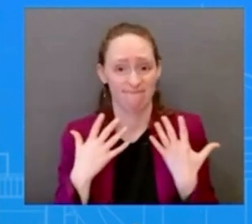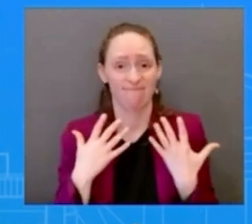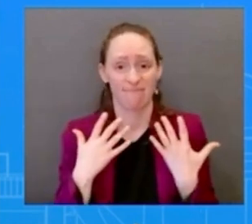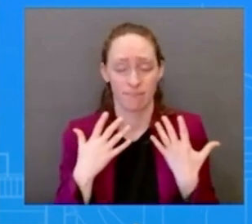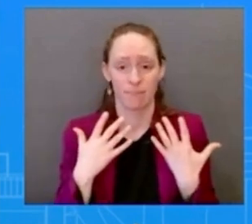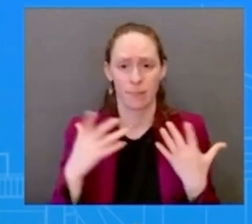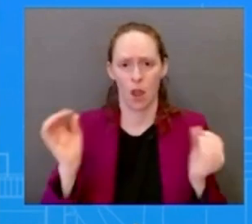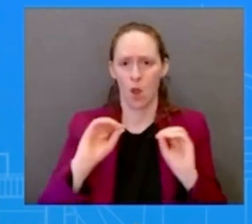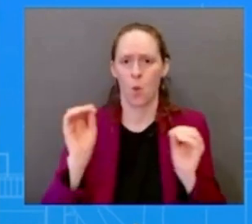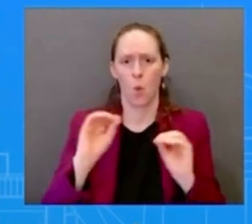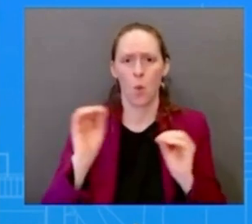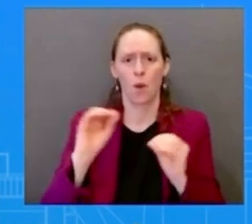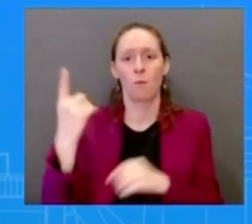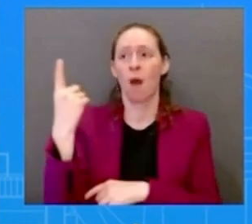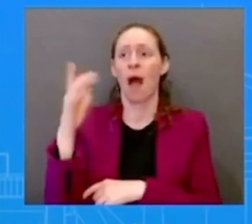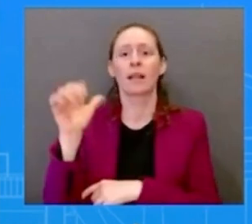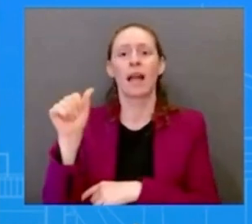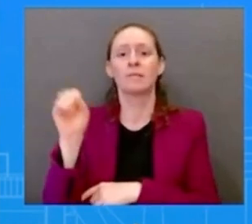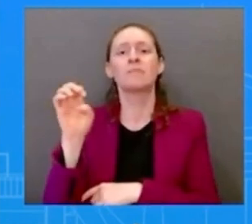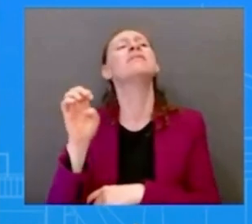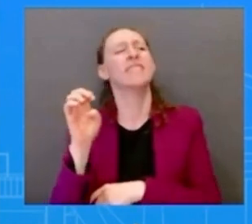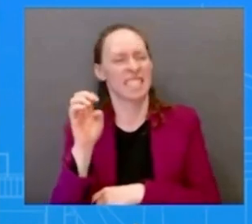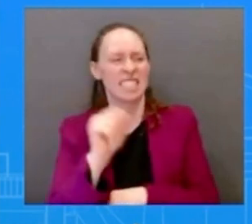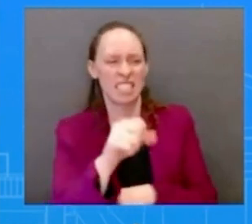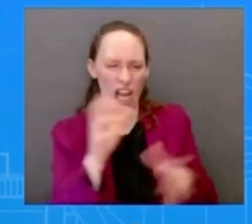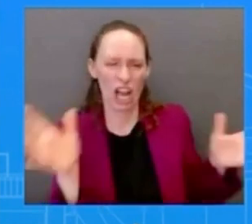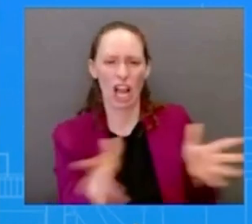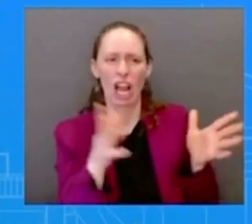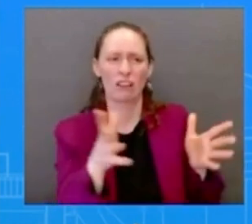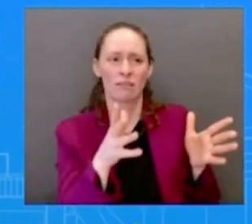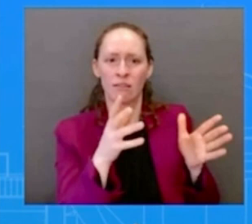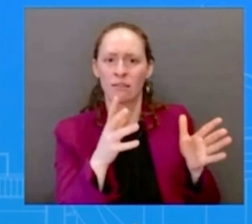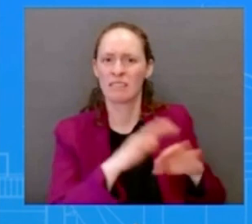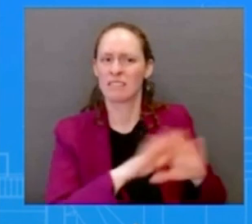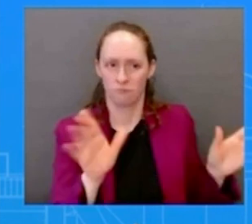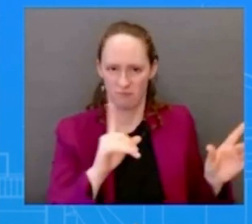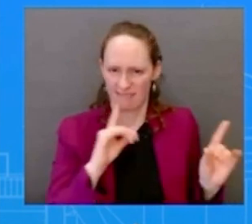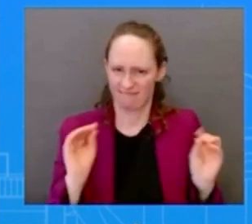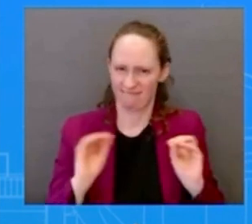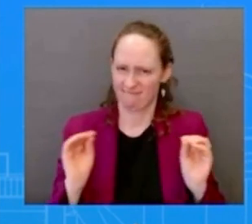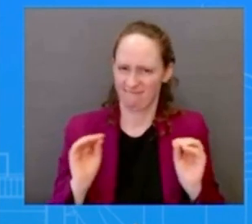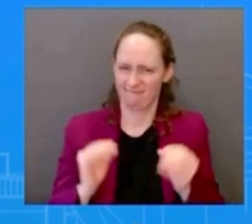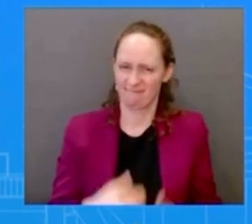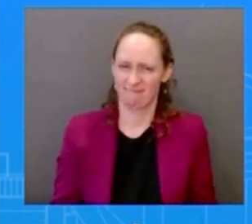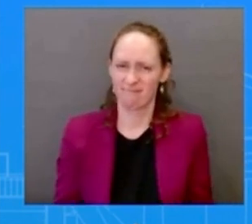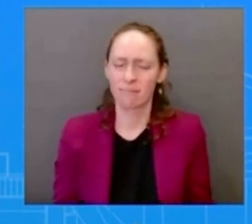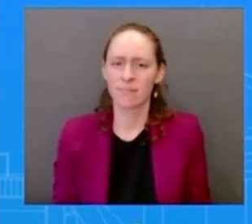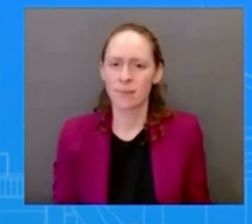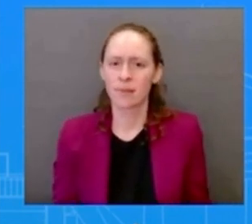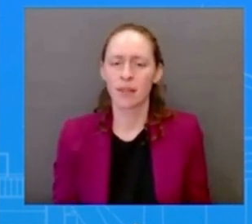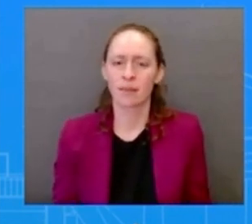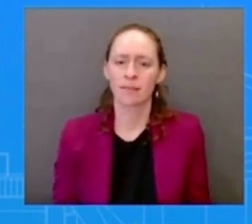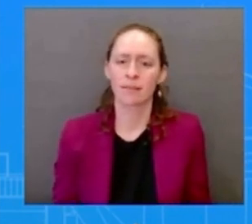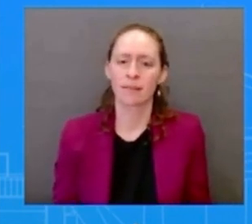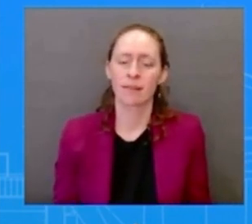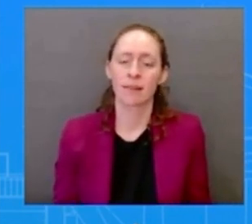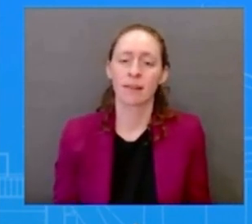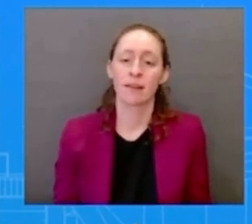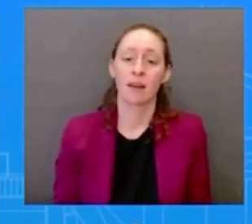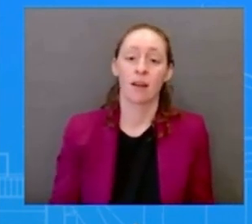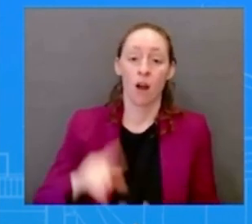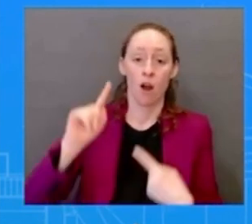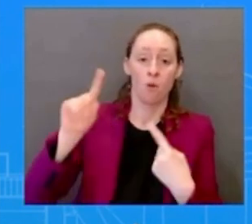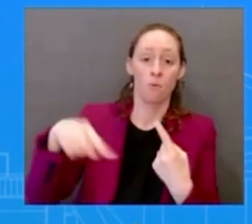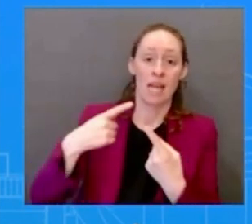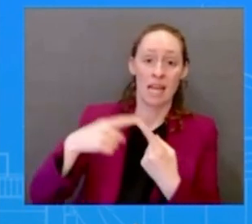everything that we have seen since june when roe and roe v wade was uh was was uh taken away from women uh puts women's lives